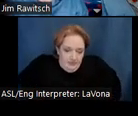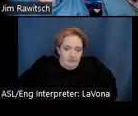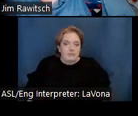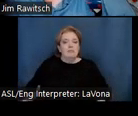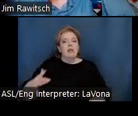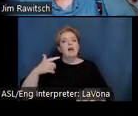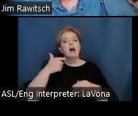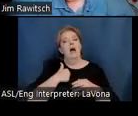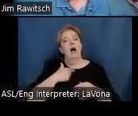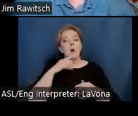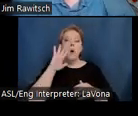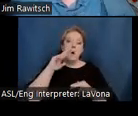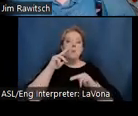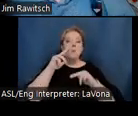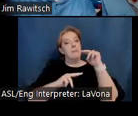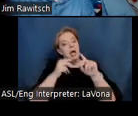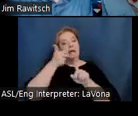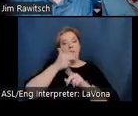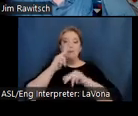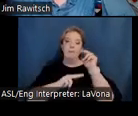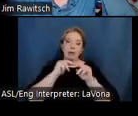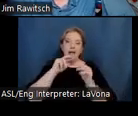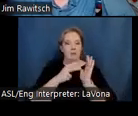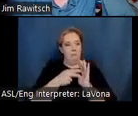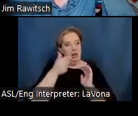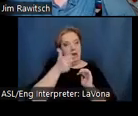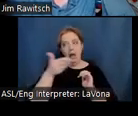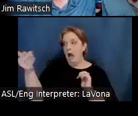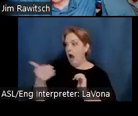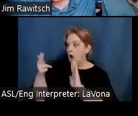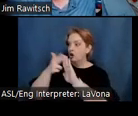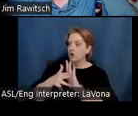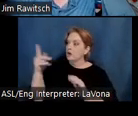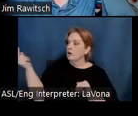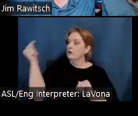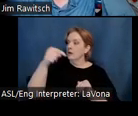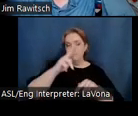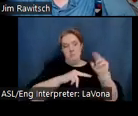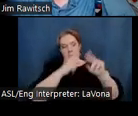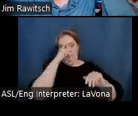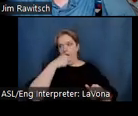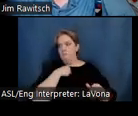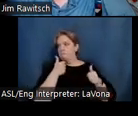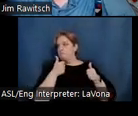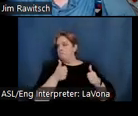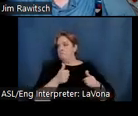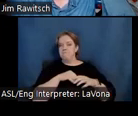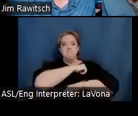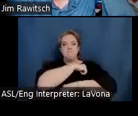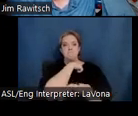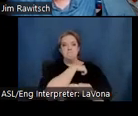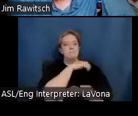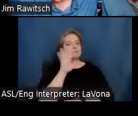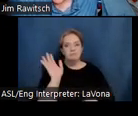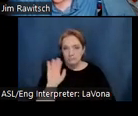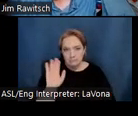describing the way somebody hires an architect and contractors to build a house to live in. I'm talking about how America's